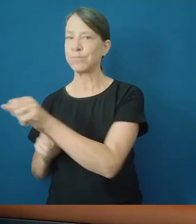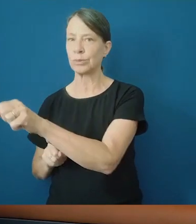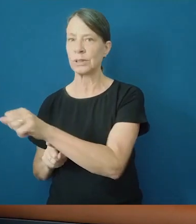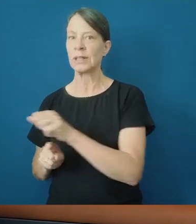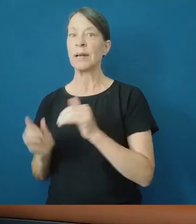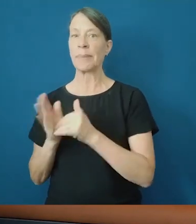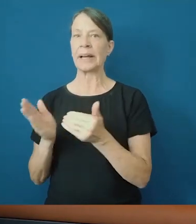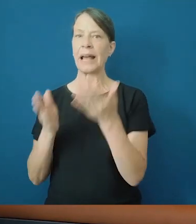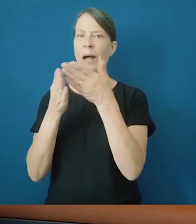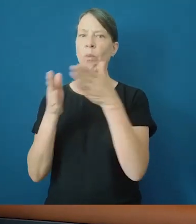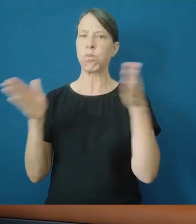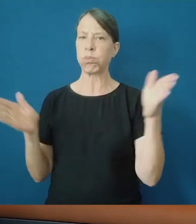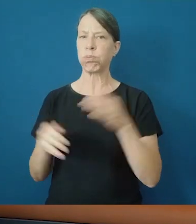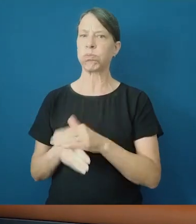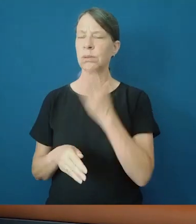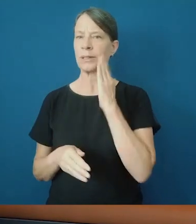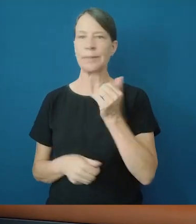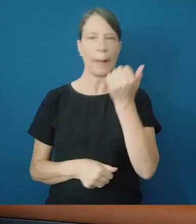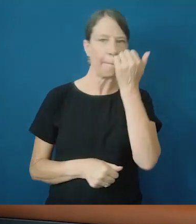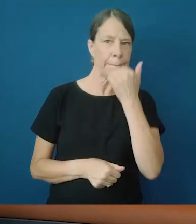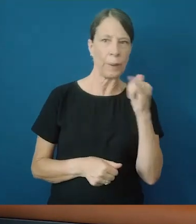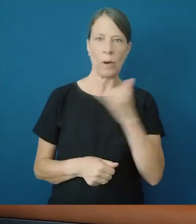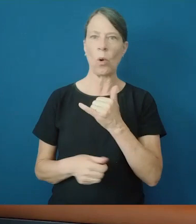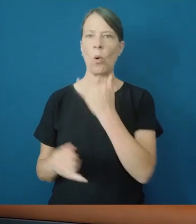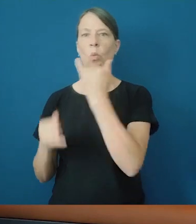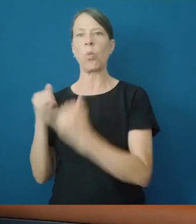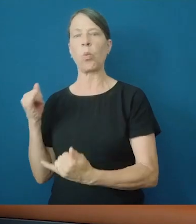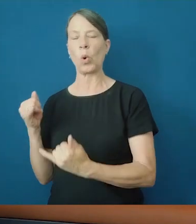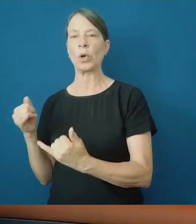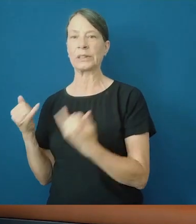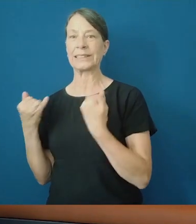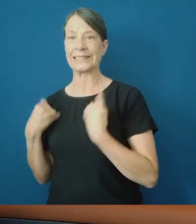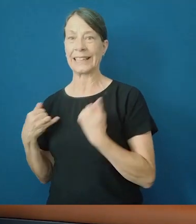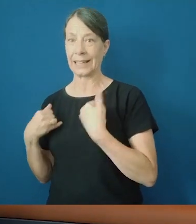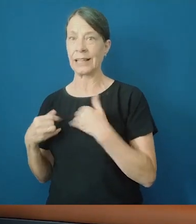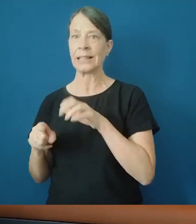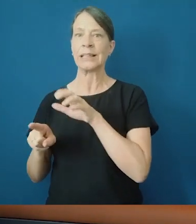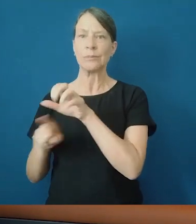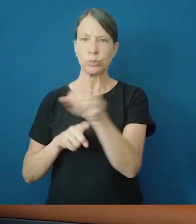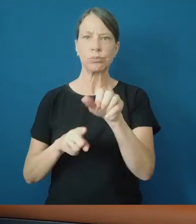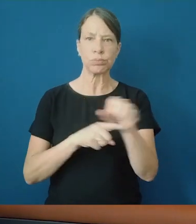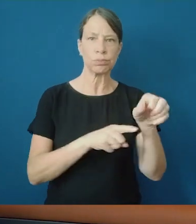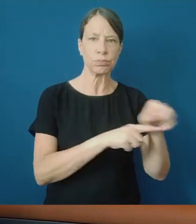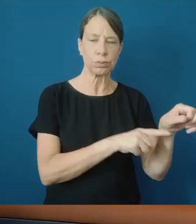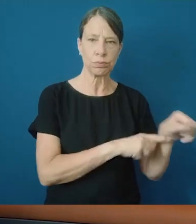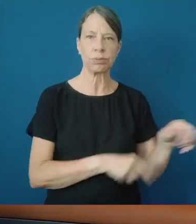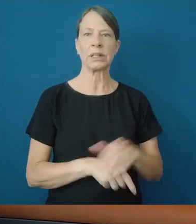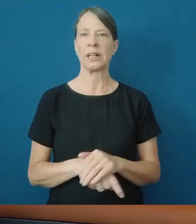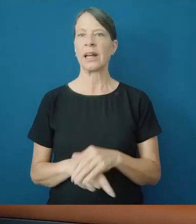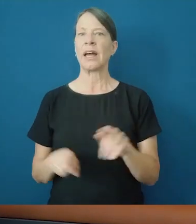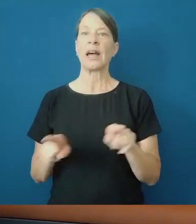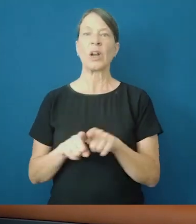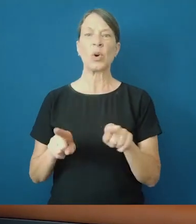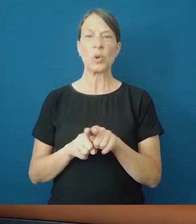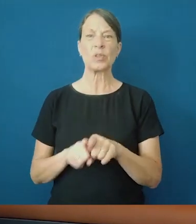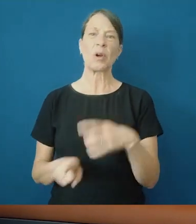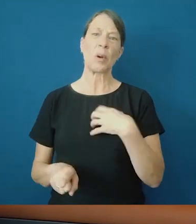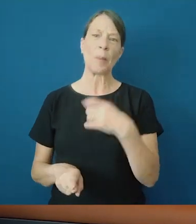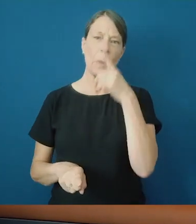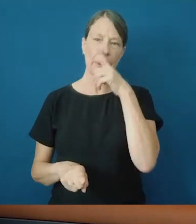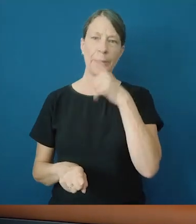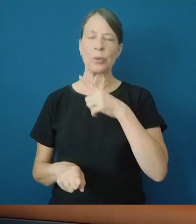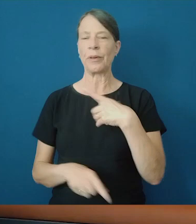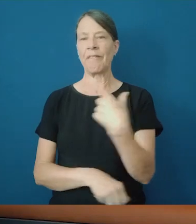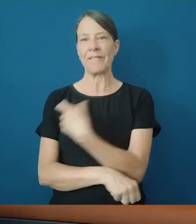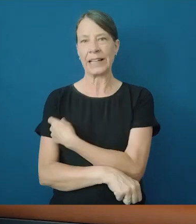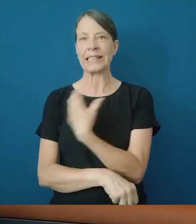people who are infected and also the dynamics change when a large proportion of the population are vaccinated. But ultimately, regardless of the variant, if you